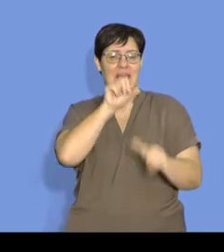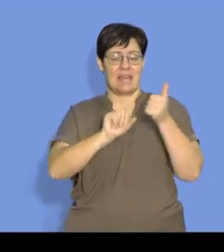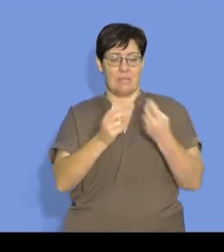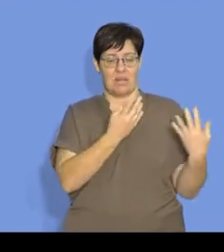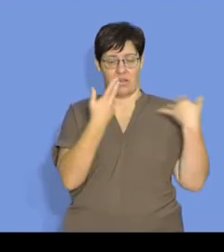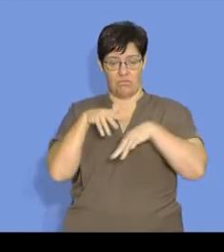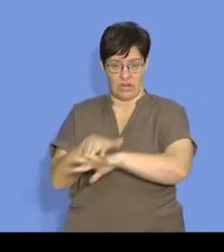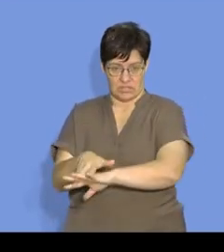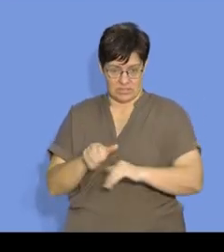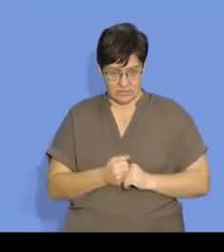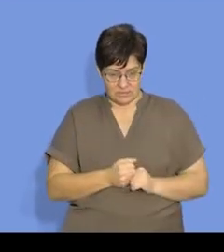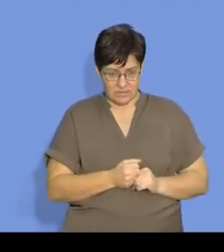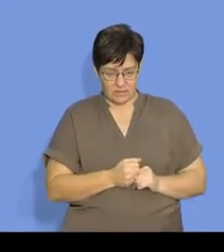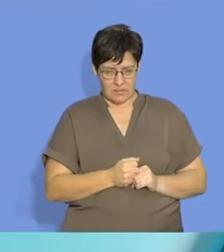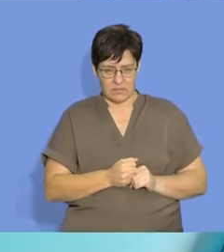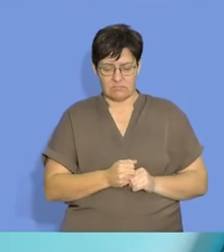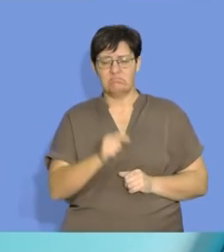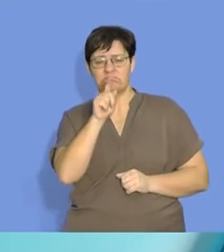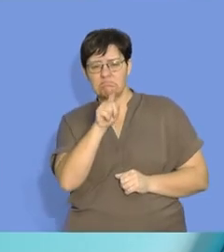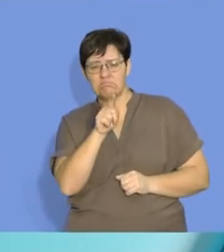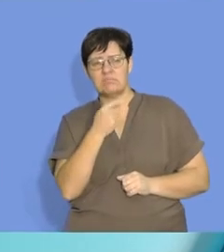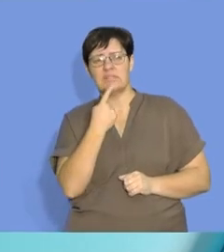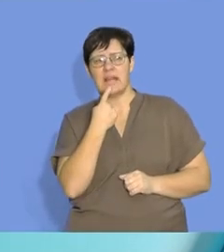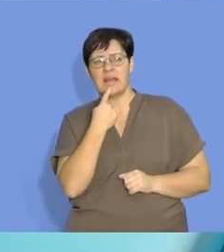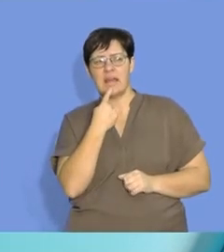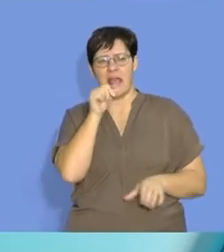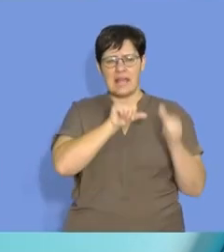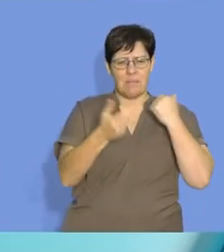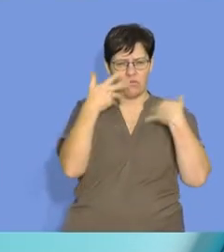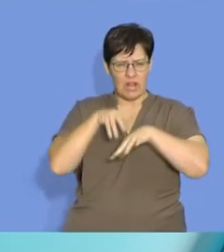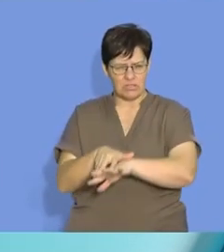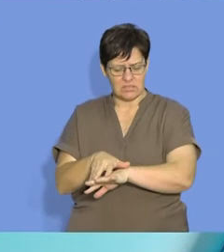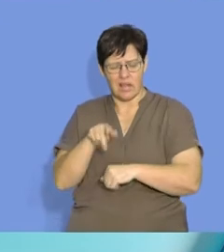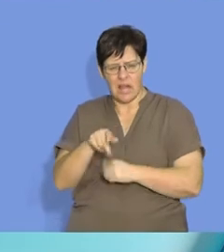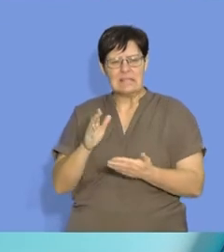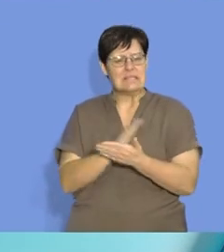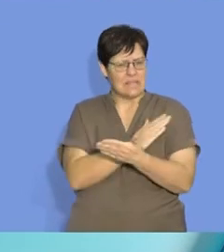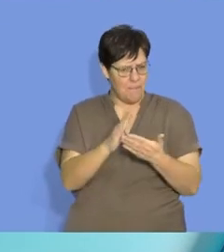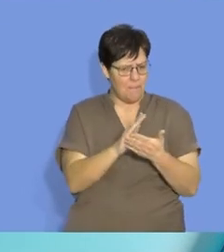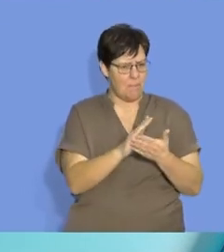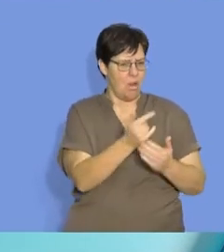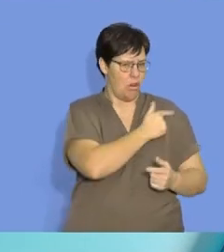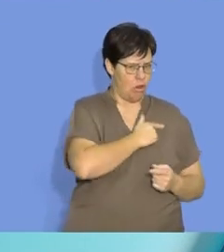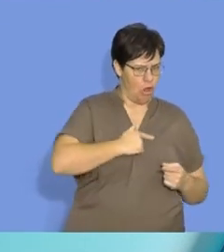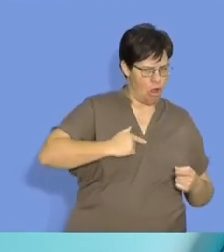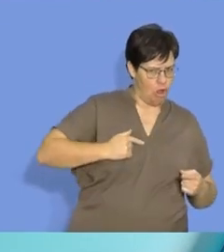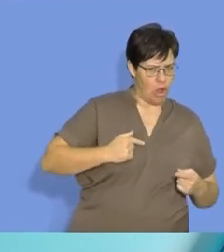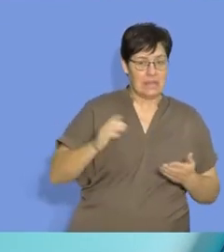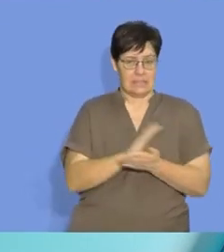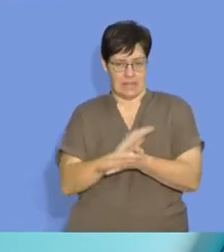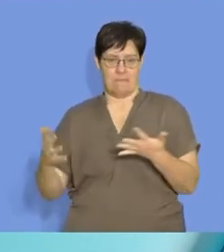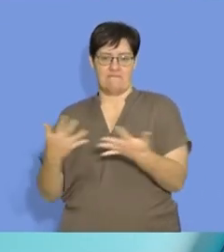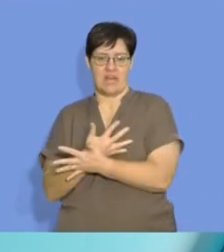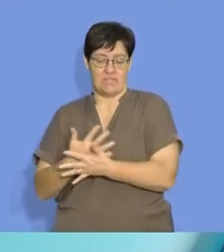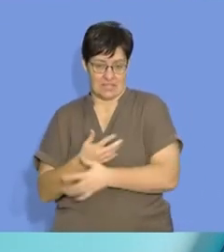when we look at rate, as I said, we think in terms of some of our reactions take longer and some of our reactions